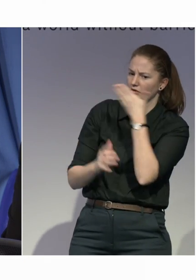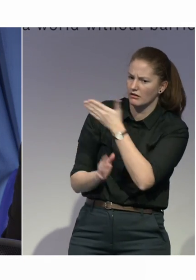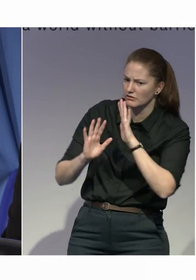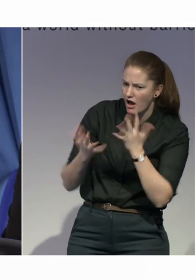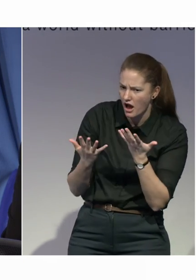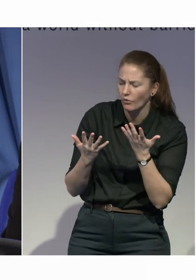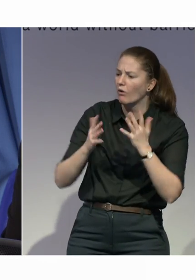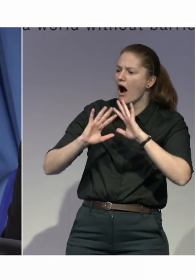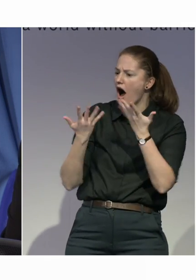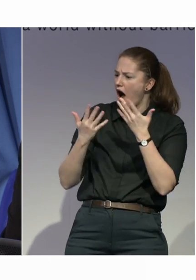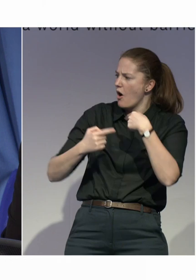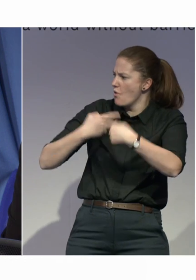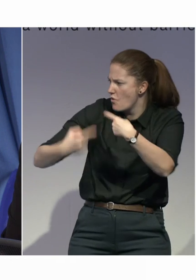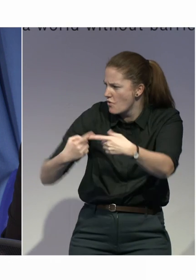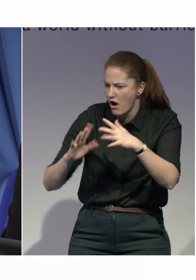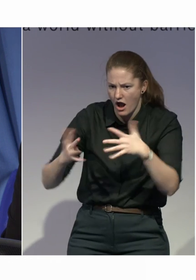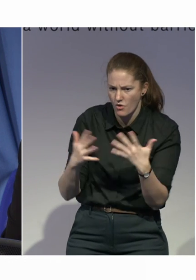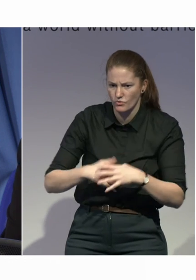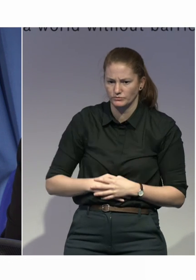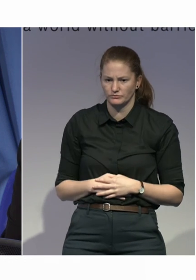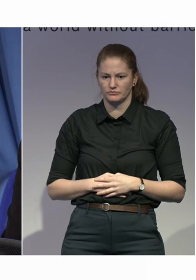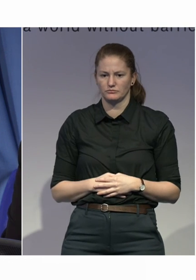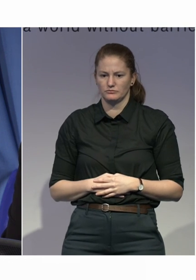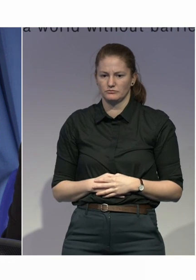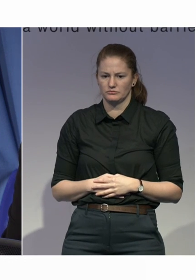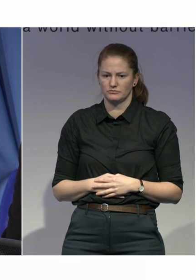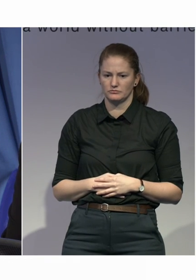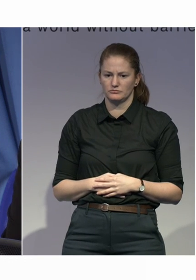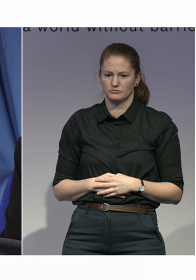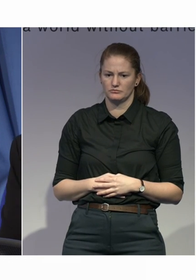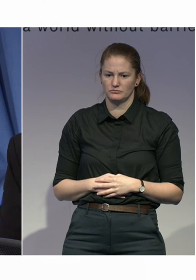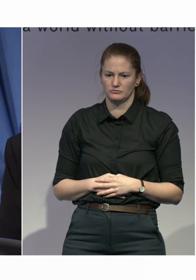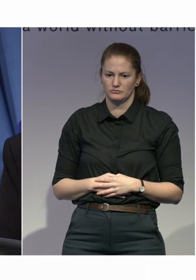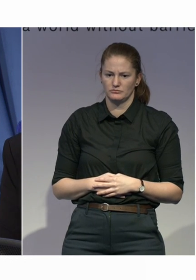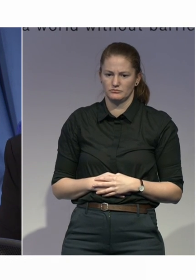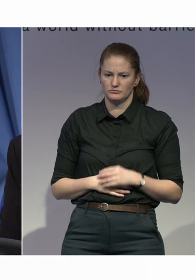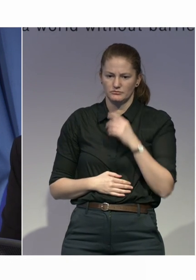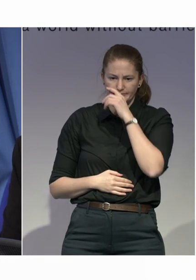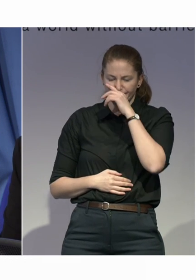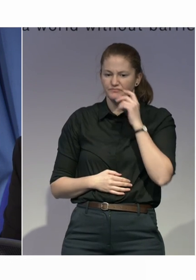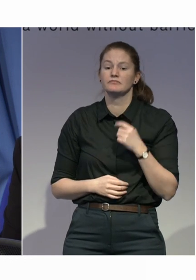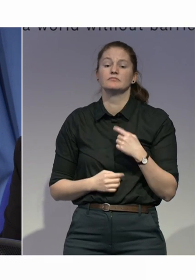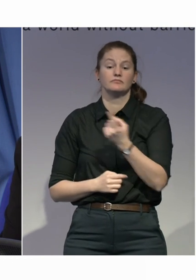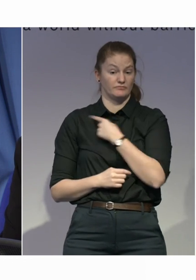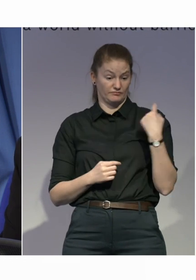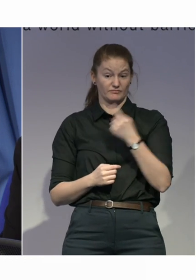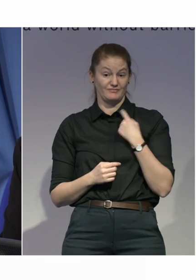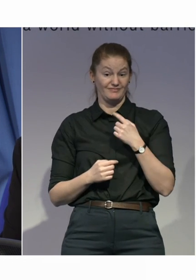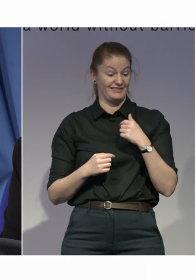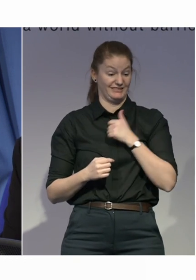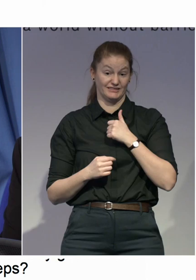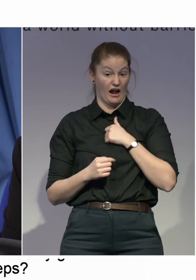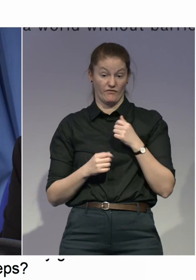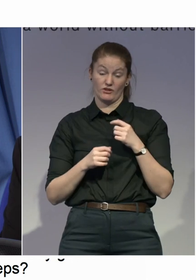the matching of the kids, the research, the science behind. So we believe that at this